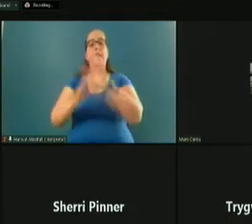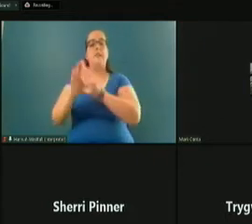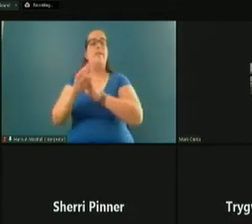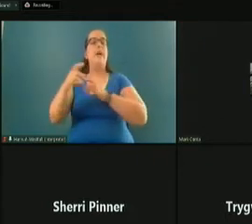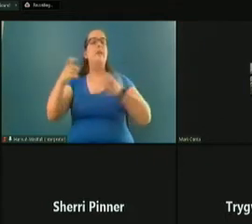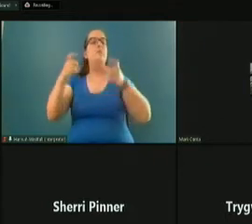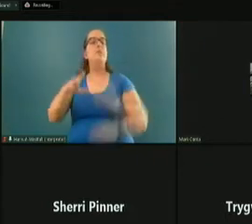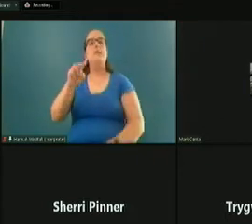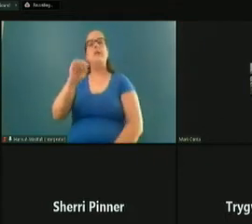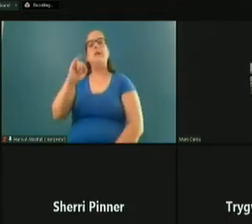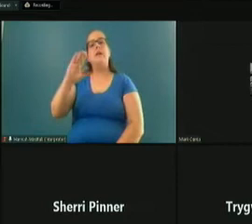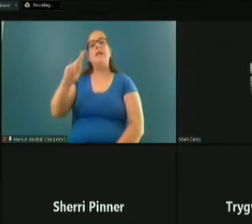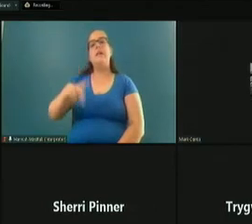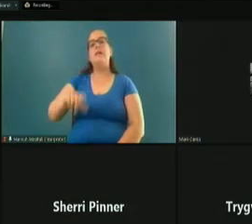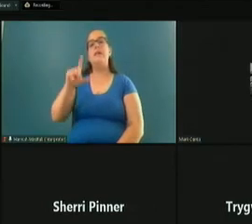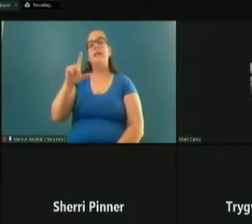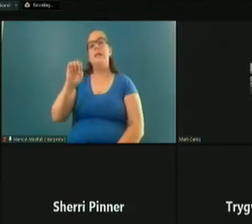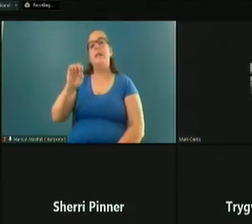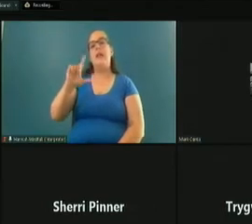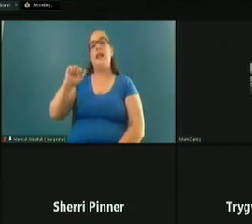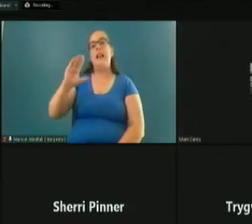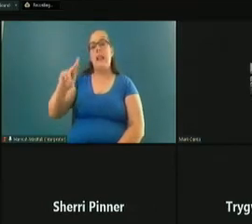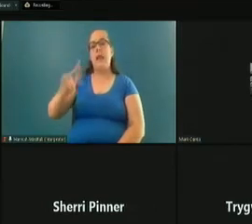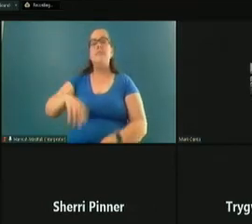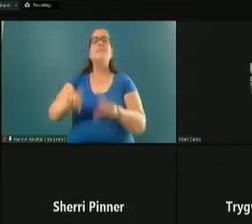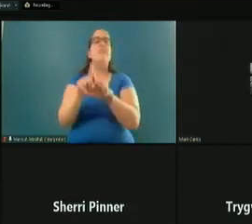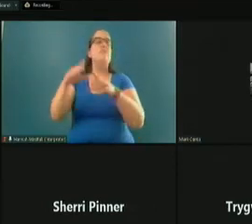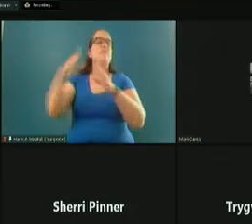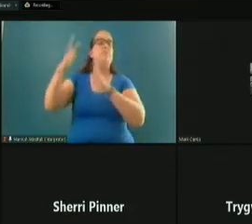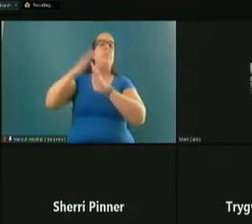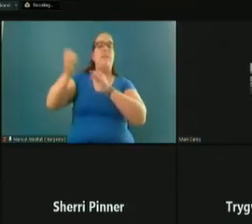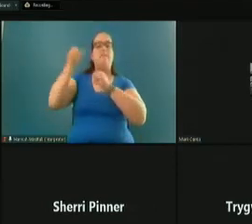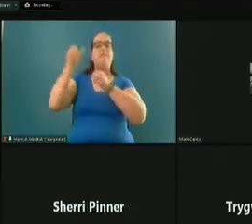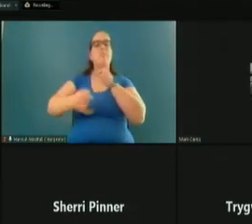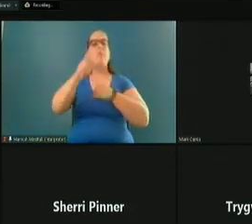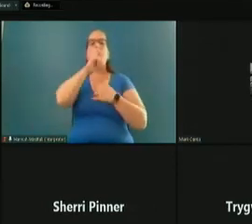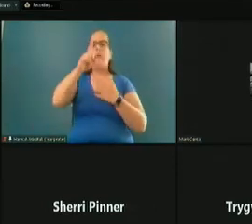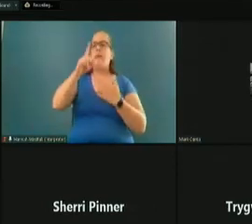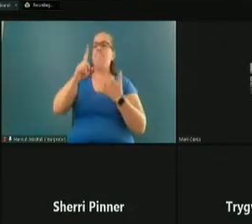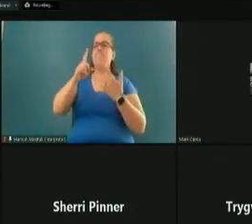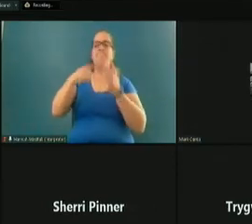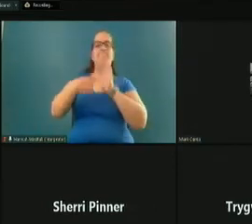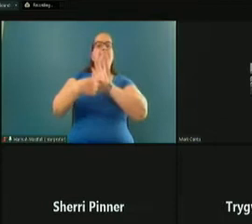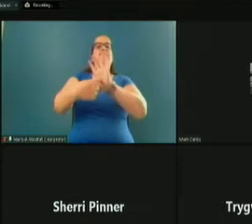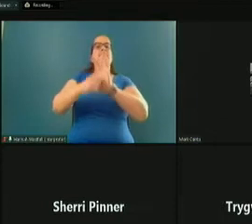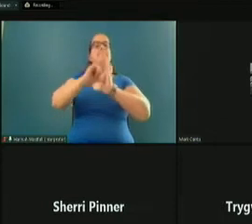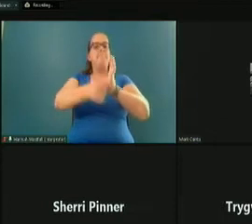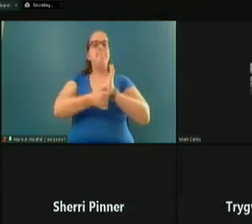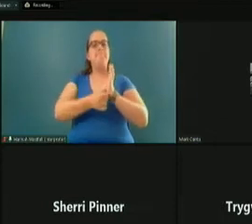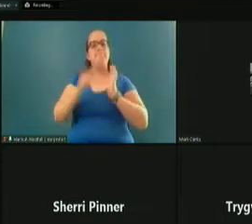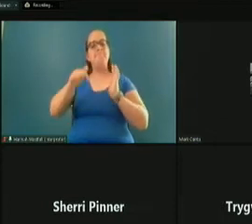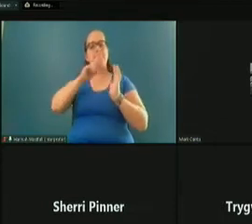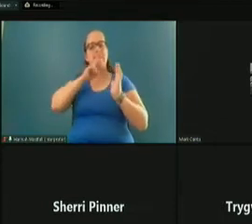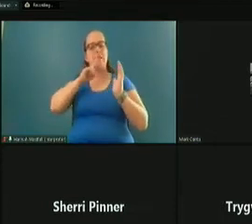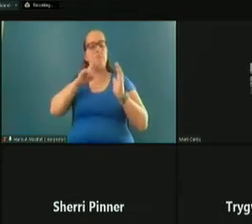Nick Lelac, as the top finalist that has really stood out in this impressive